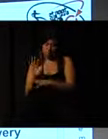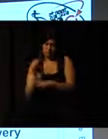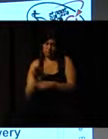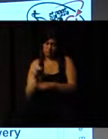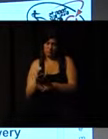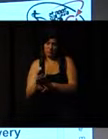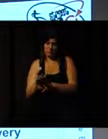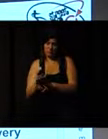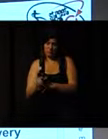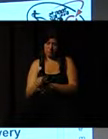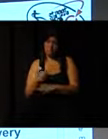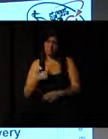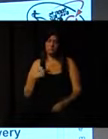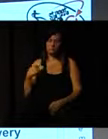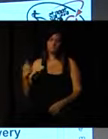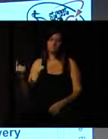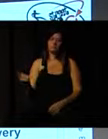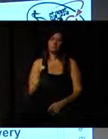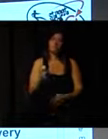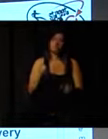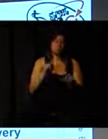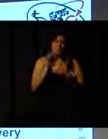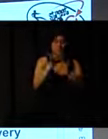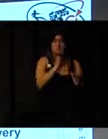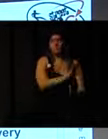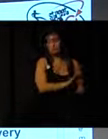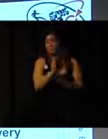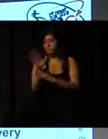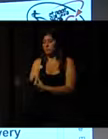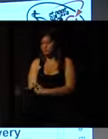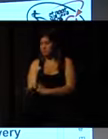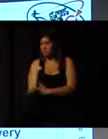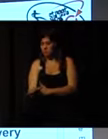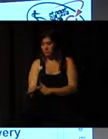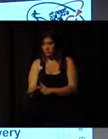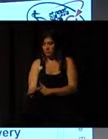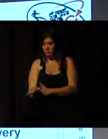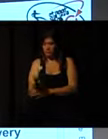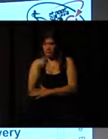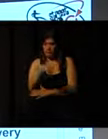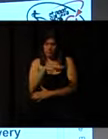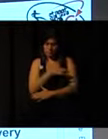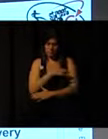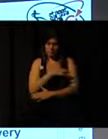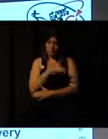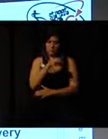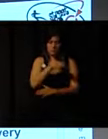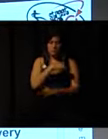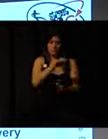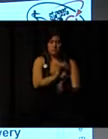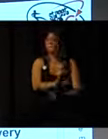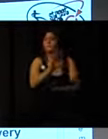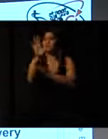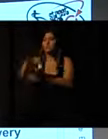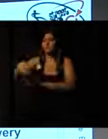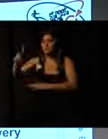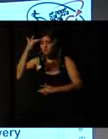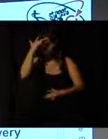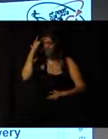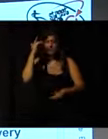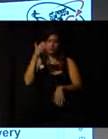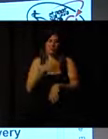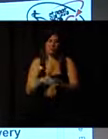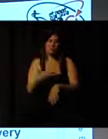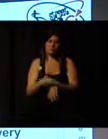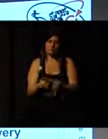training. We then help that get them helping to deliver sessions. We get them qualified in different courses. And then they become